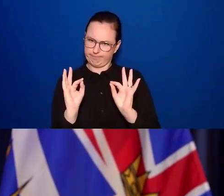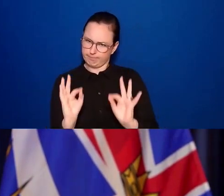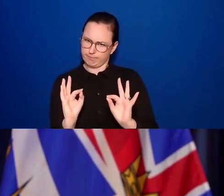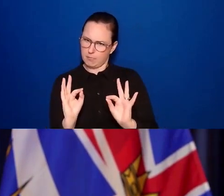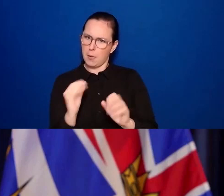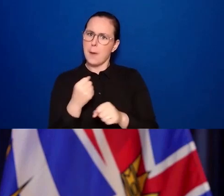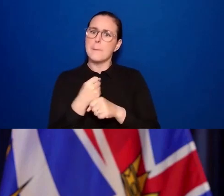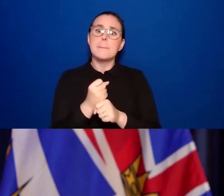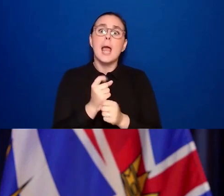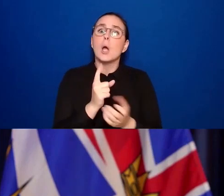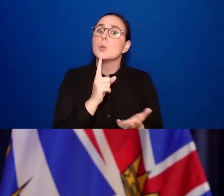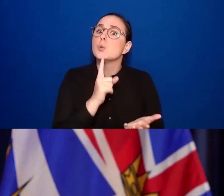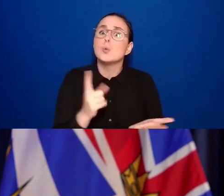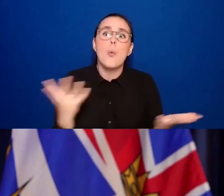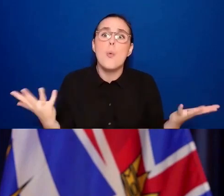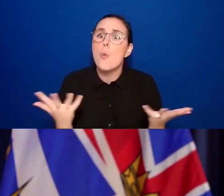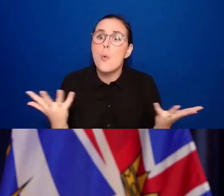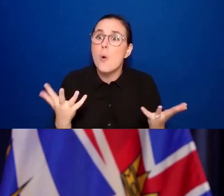travelling outside of Canada will